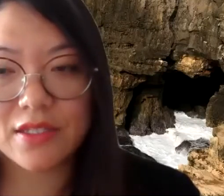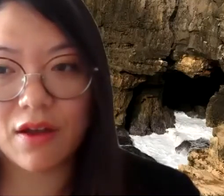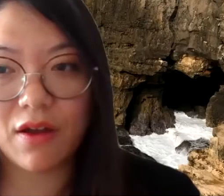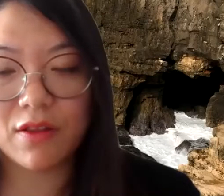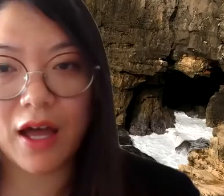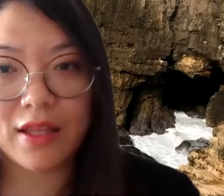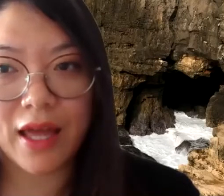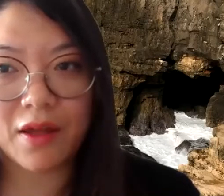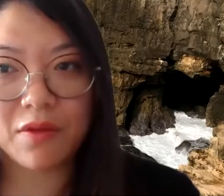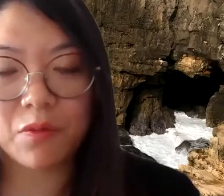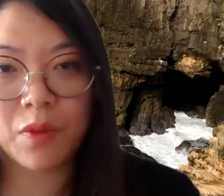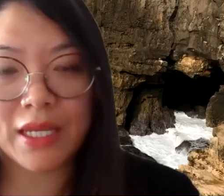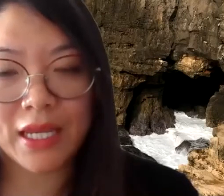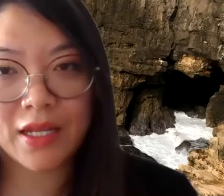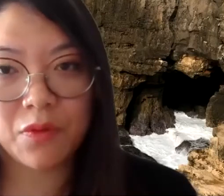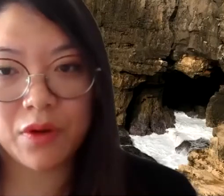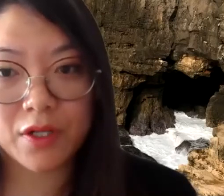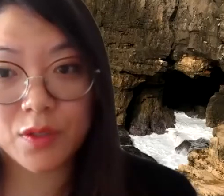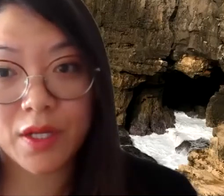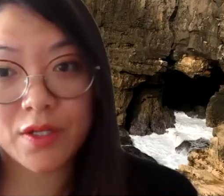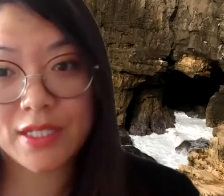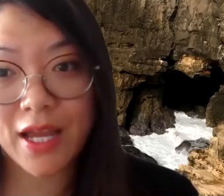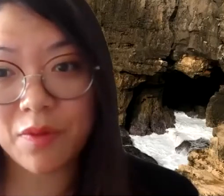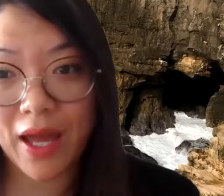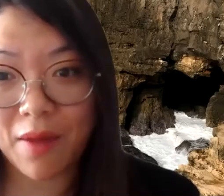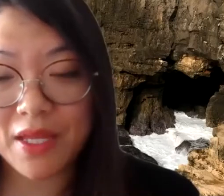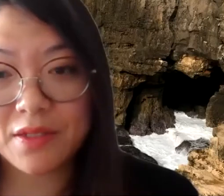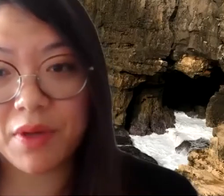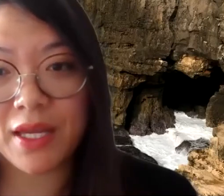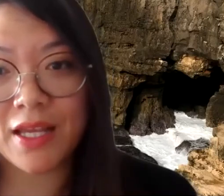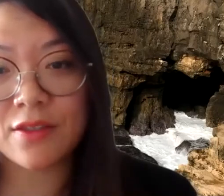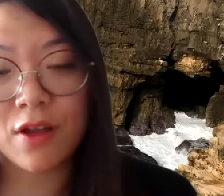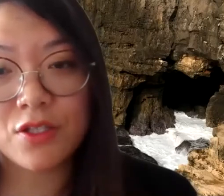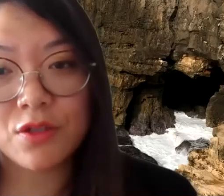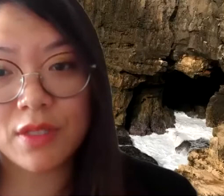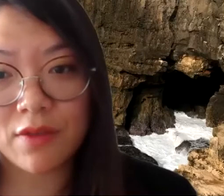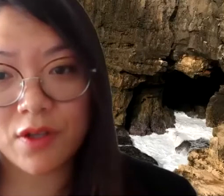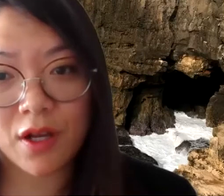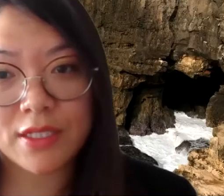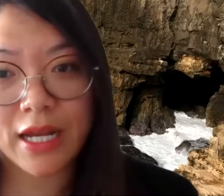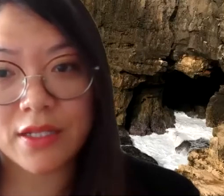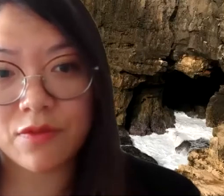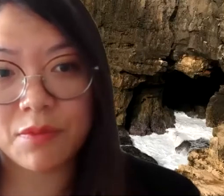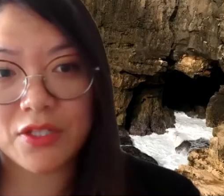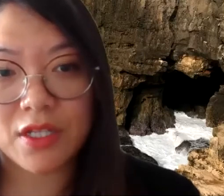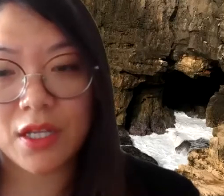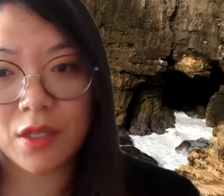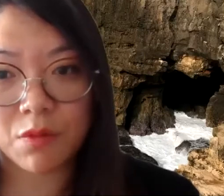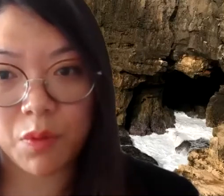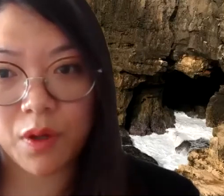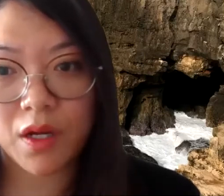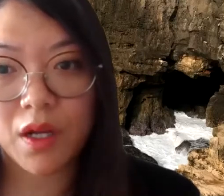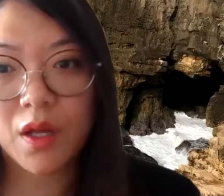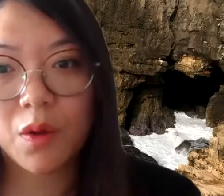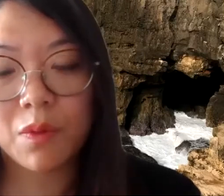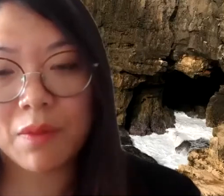is a lot that we need in order to understand what happened, but as long as you leave your contact information in